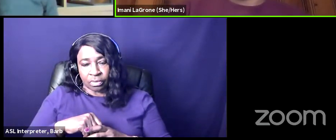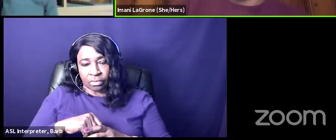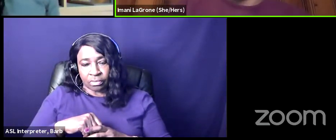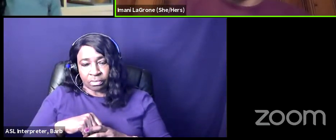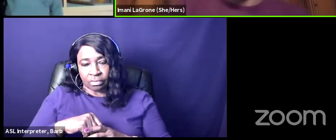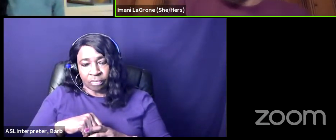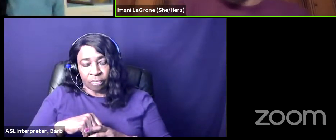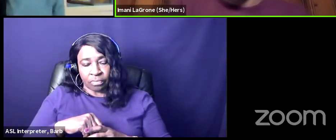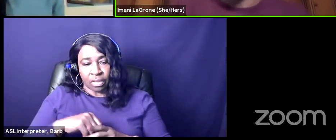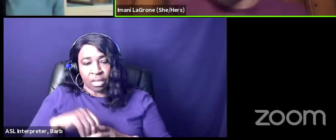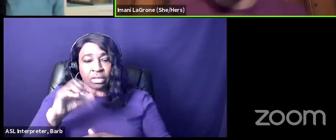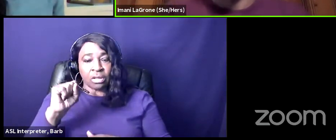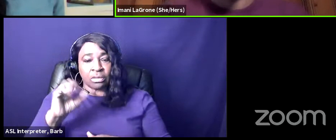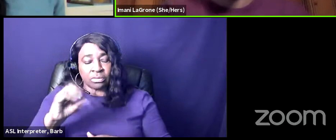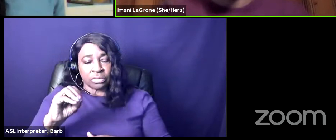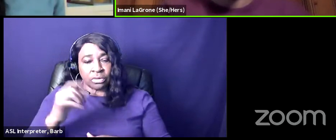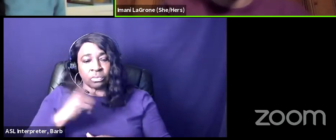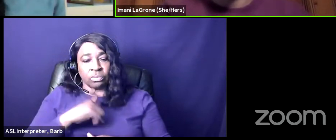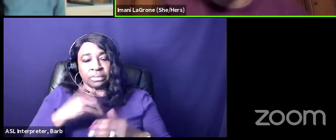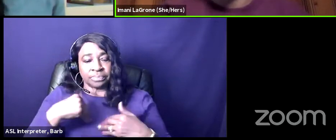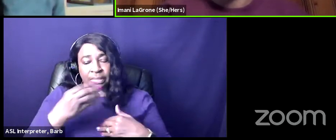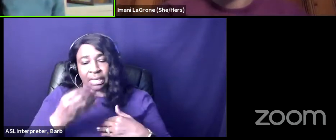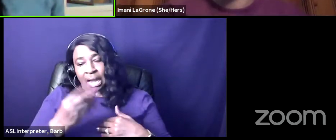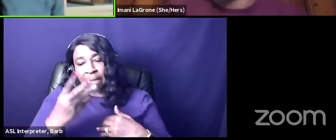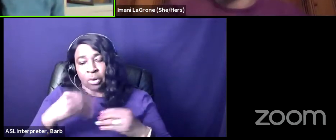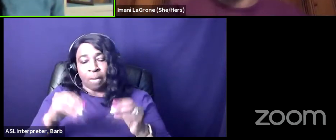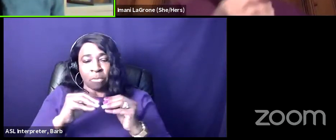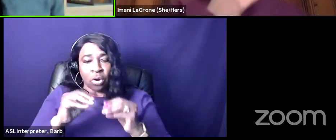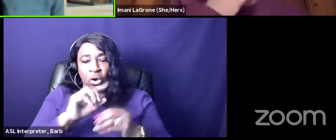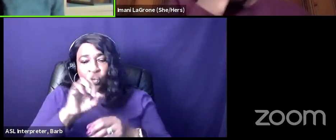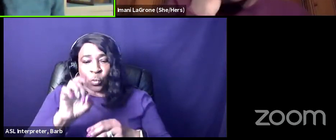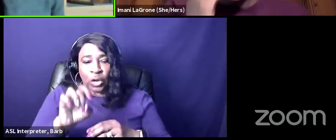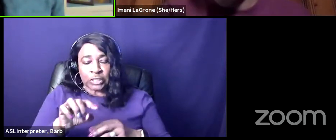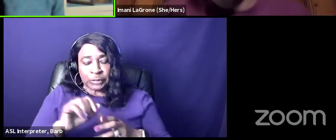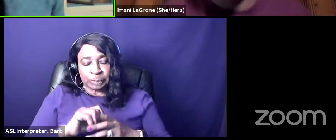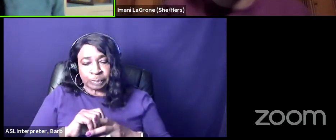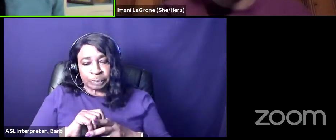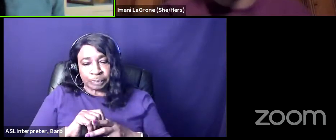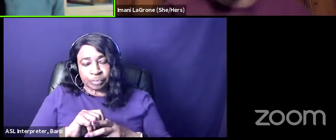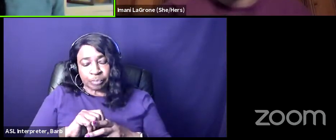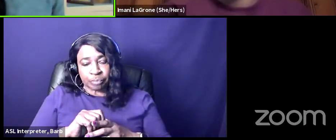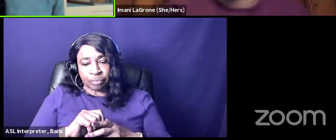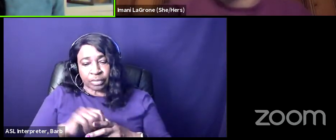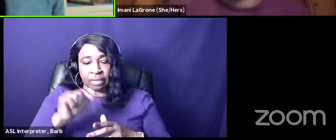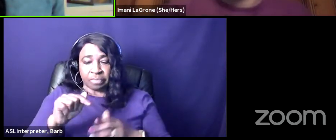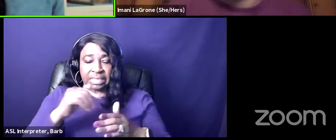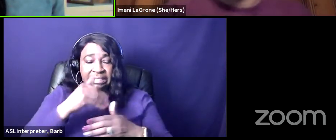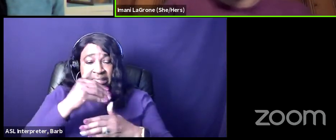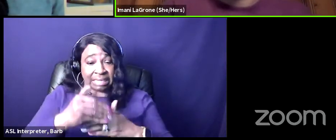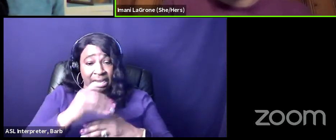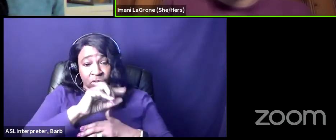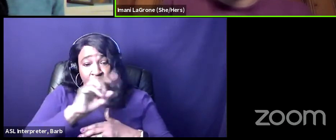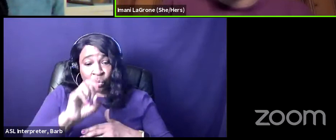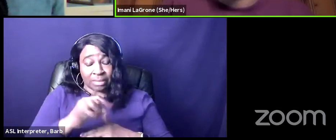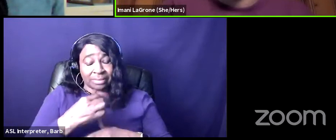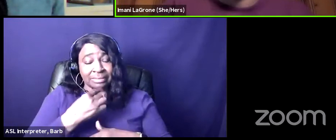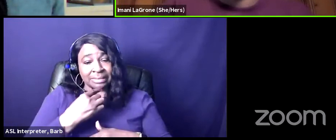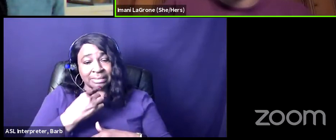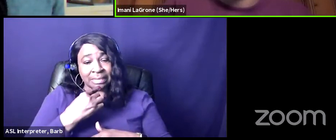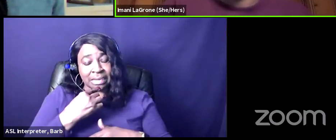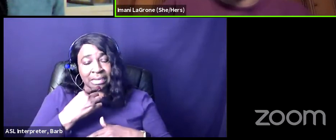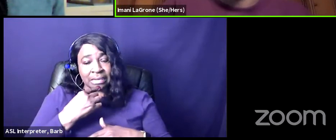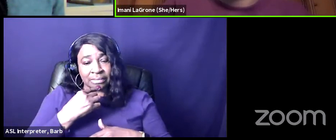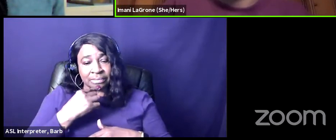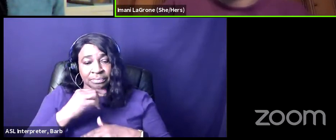so we have a couple more questions that are coming in um this next question says the